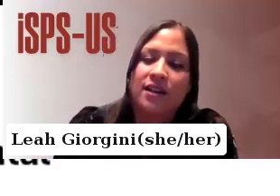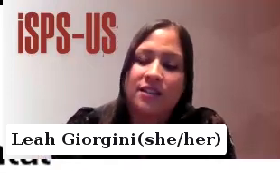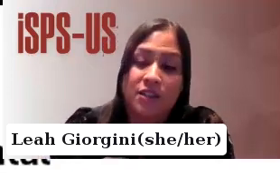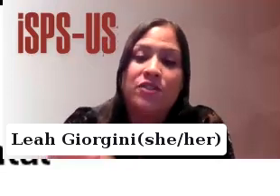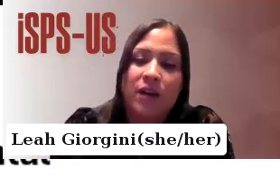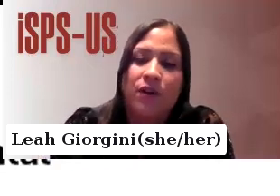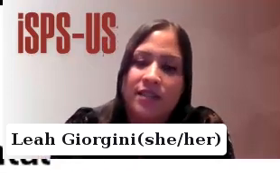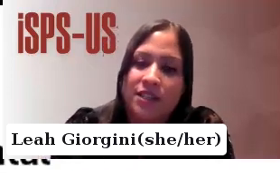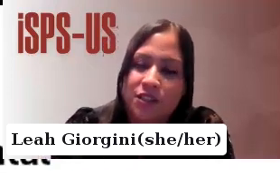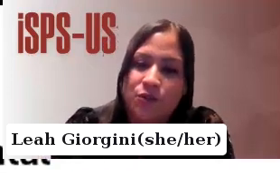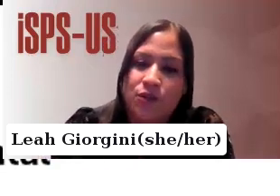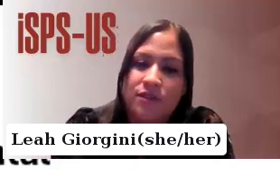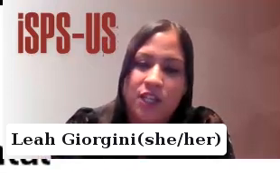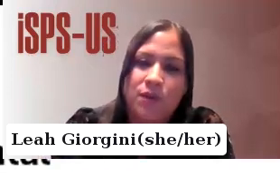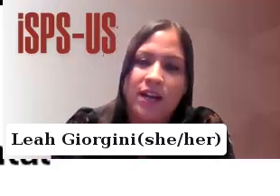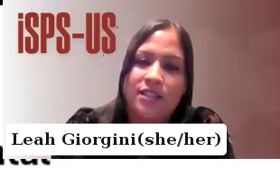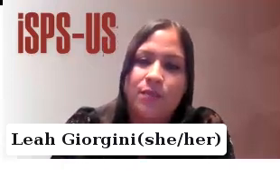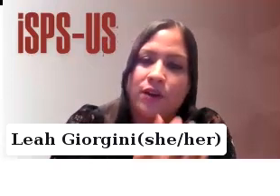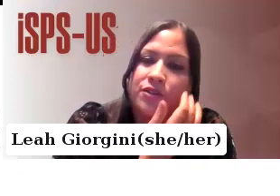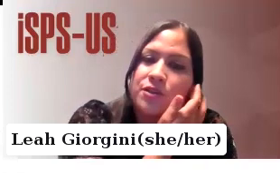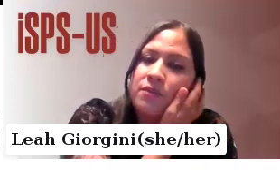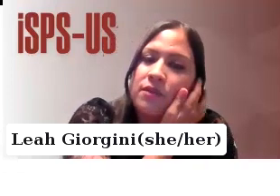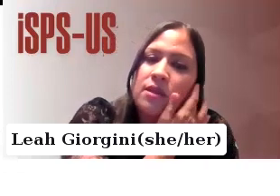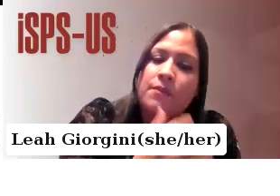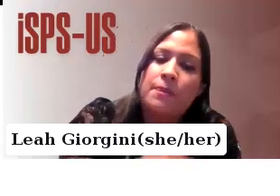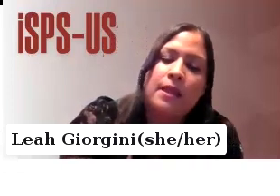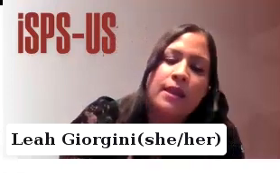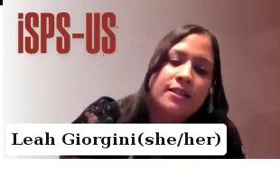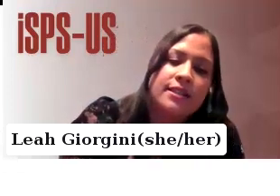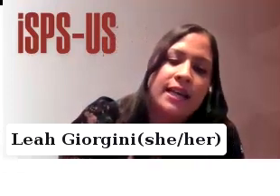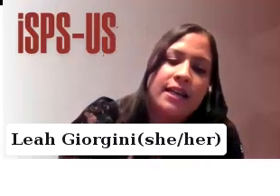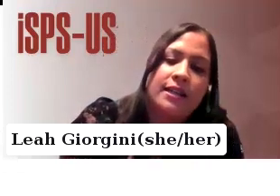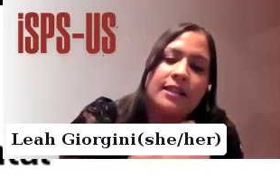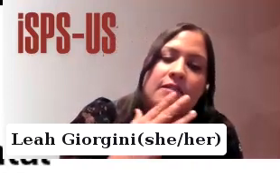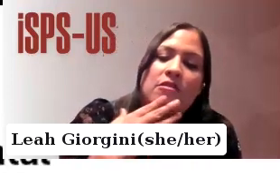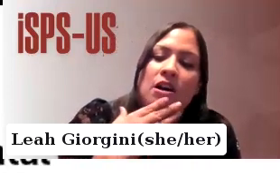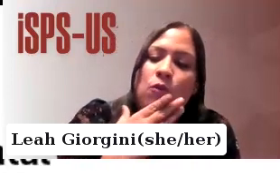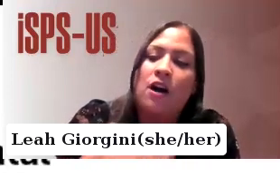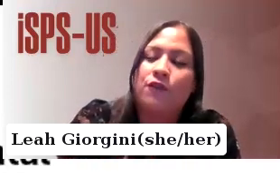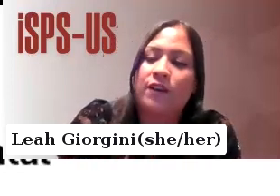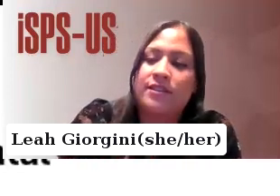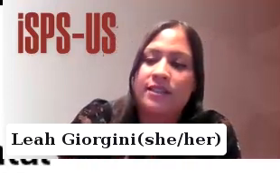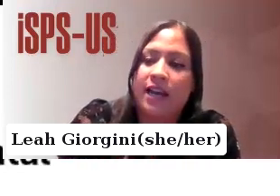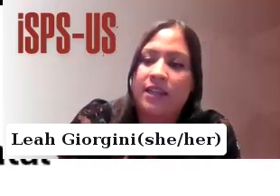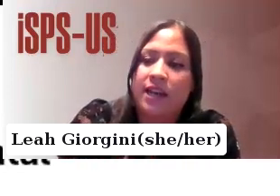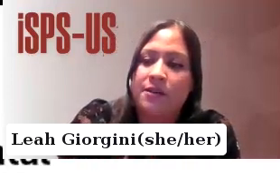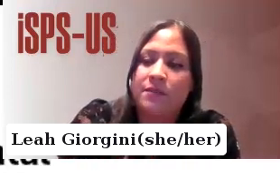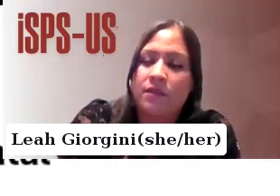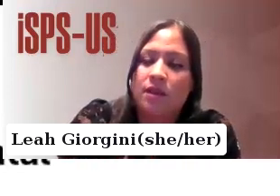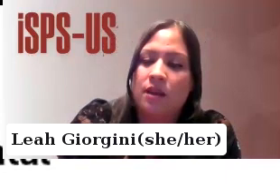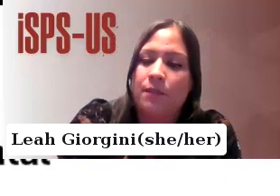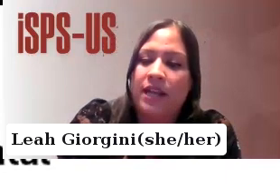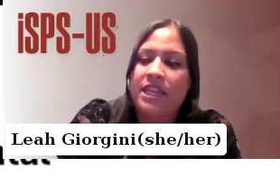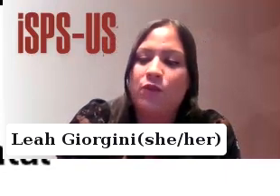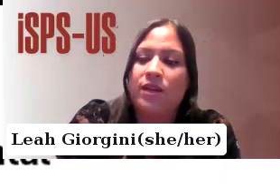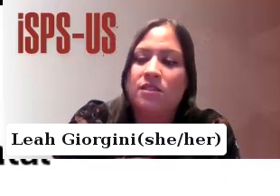hindering uh to hindering a process towards the human rights approach it's going to take a a while for us to get there